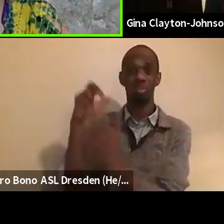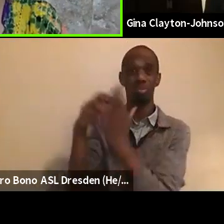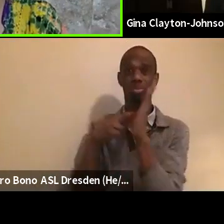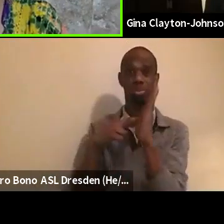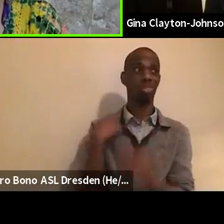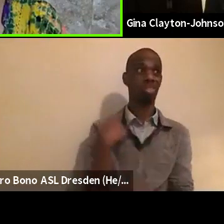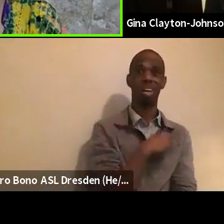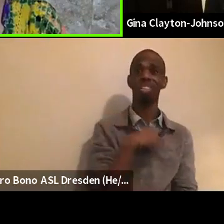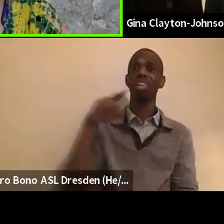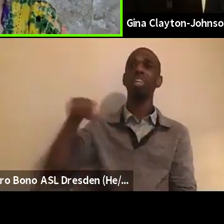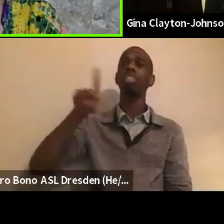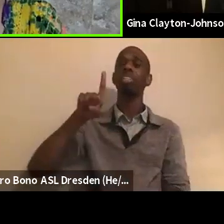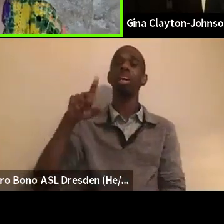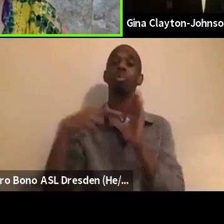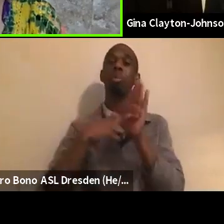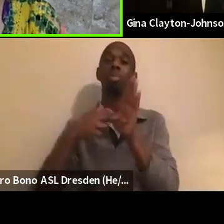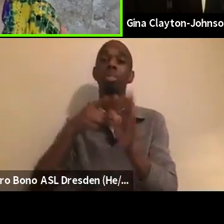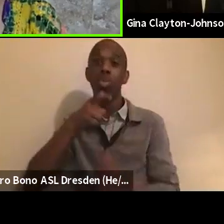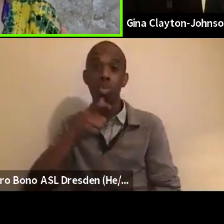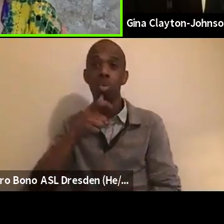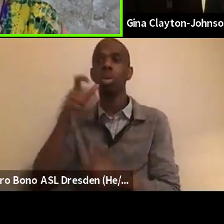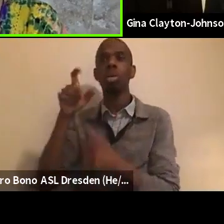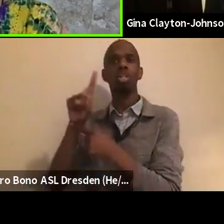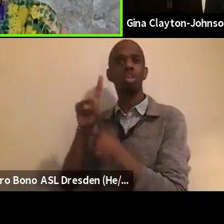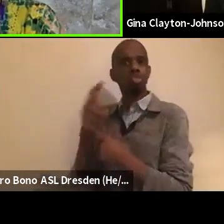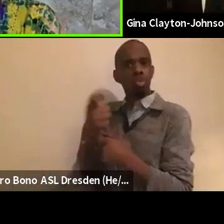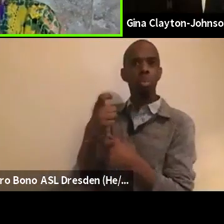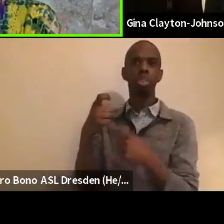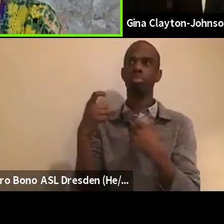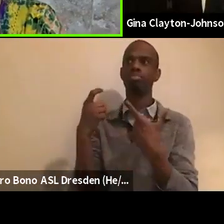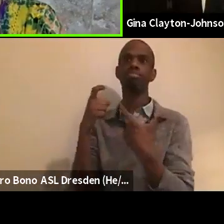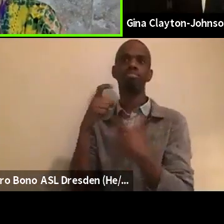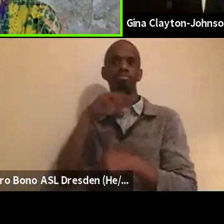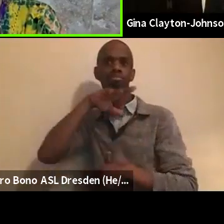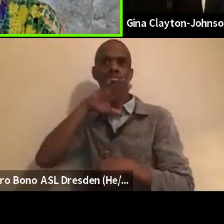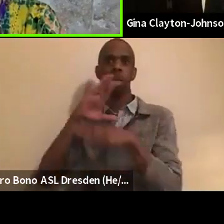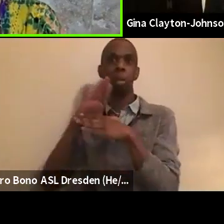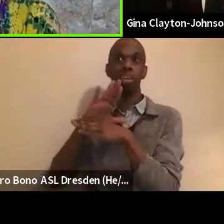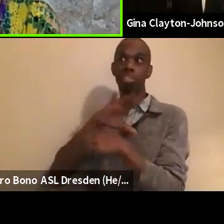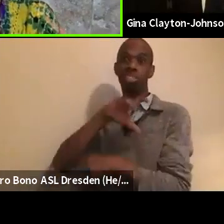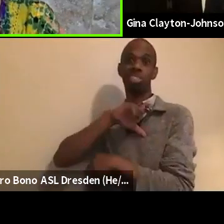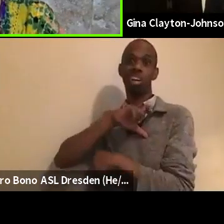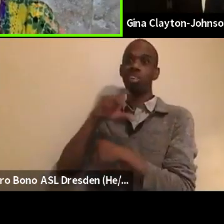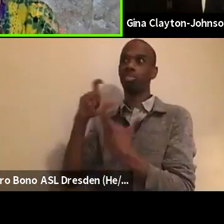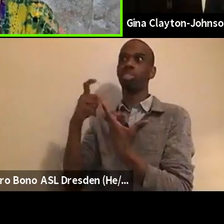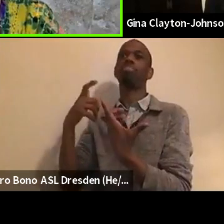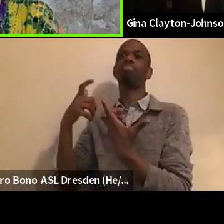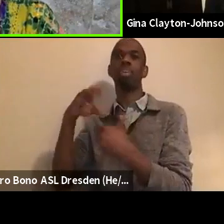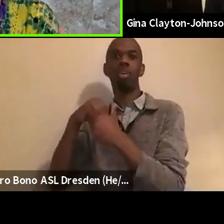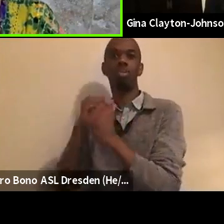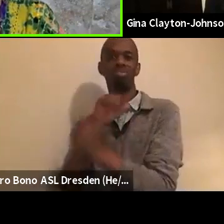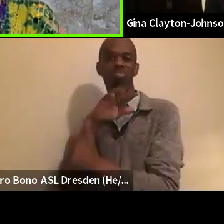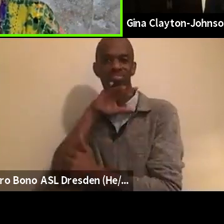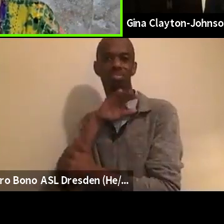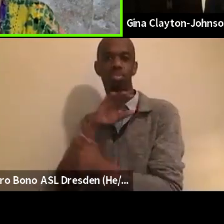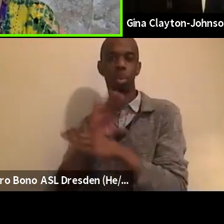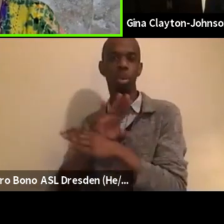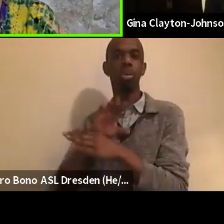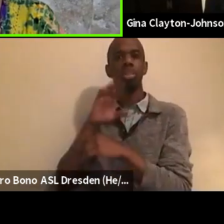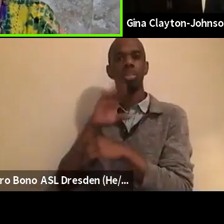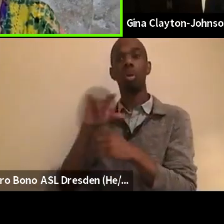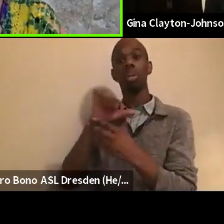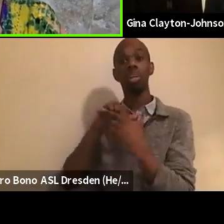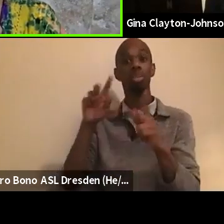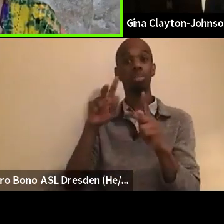murderous and corrupt police and so we're going to be pushing back that's in person in front of the stanley moss